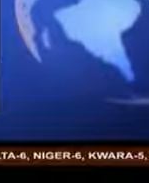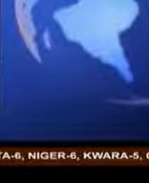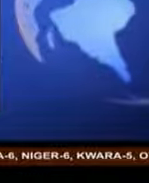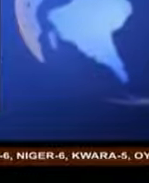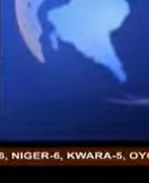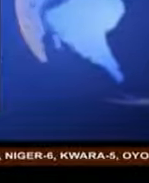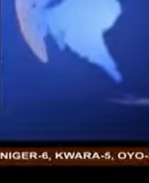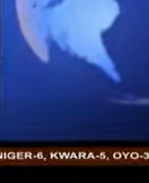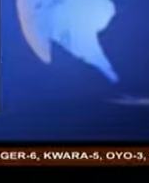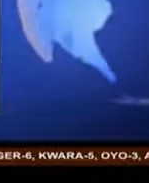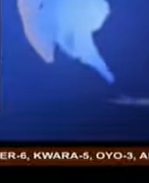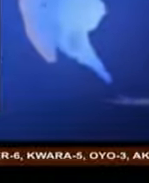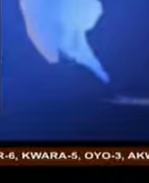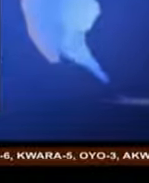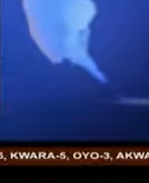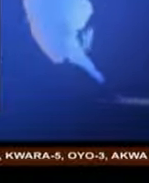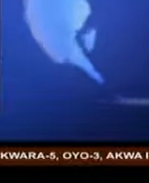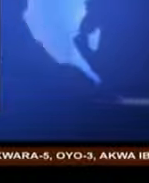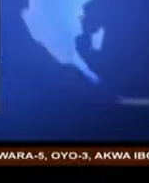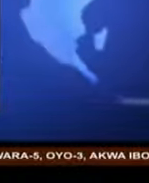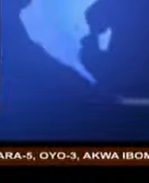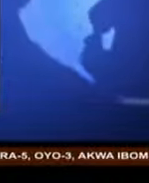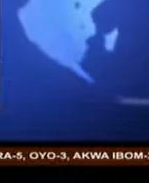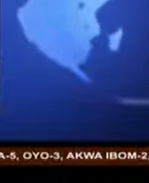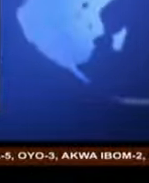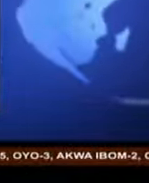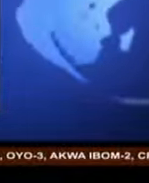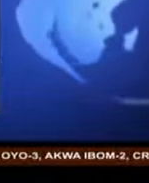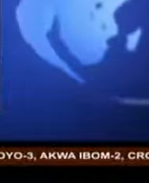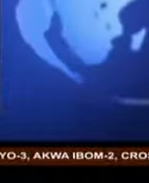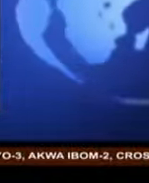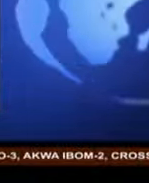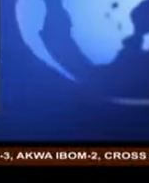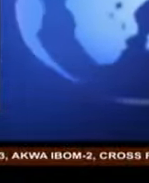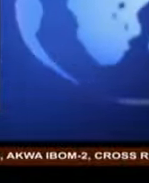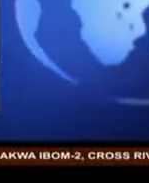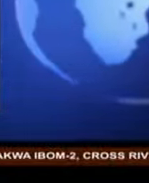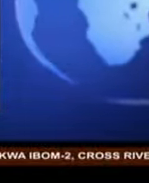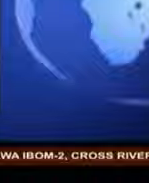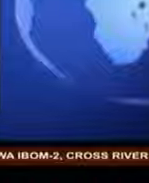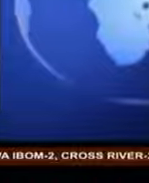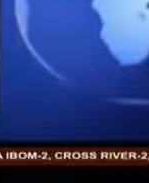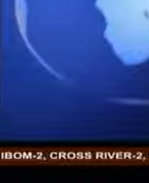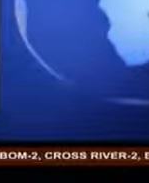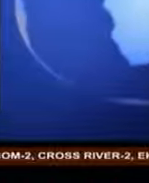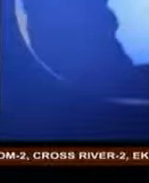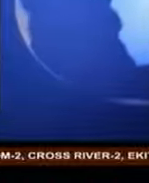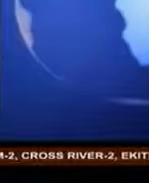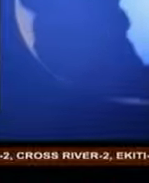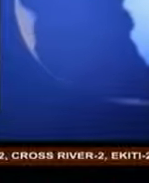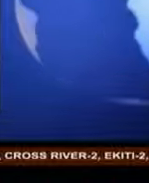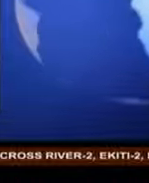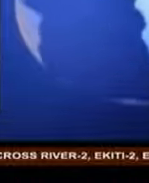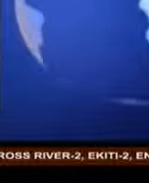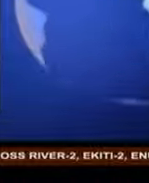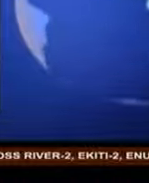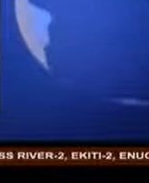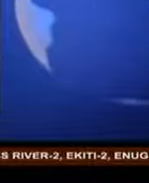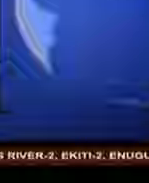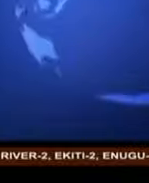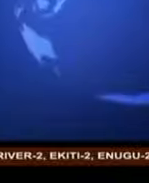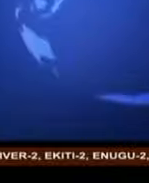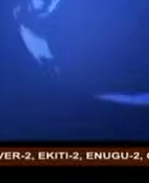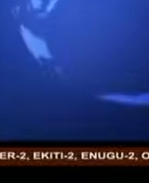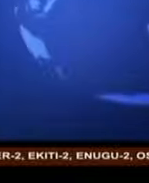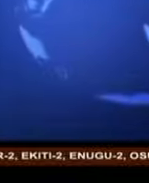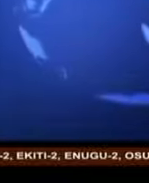Nigeria Governance Forum to participate in the 26th Nigerian Economic Summit focusing on economic recovery and growth